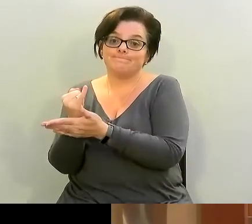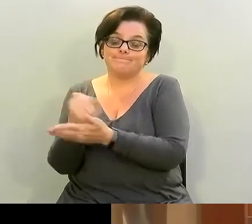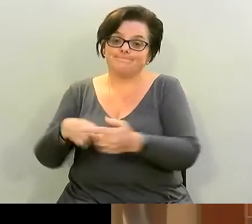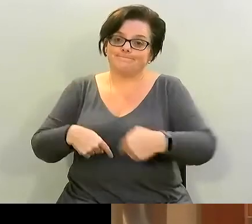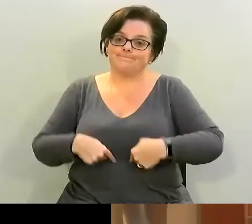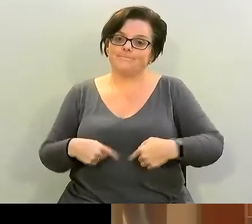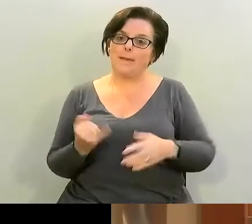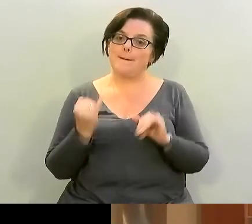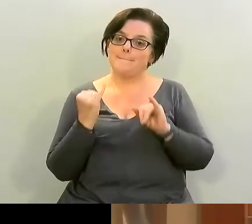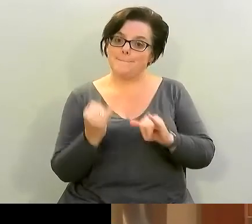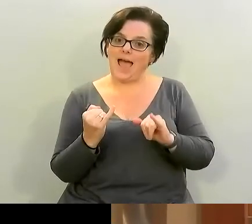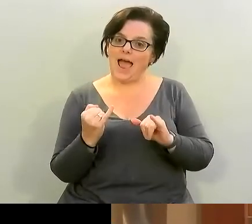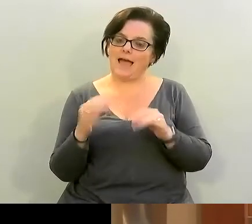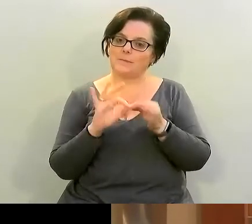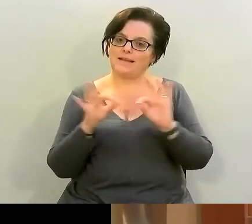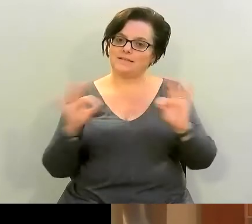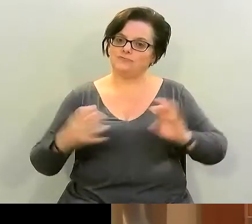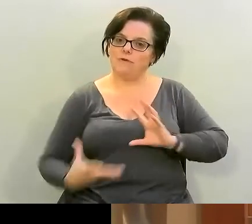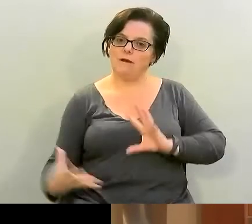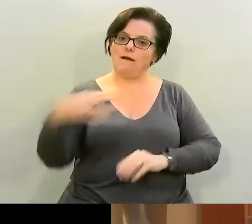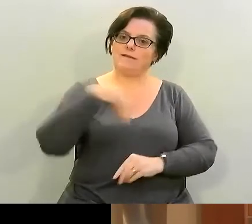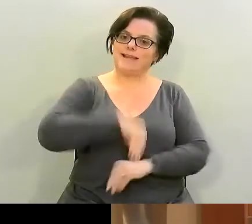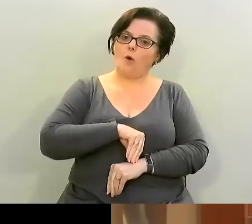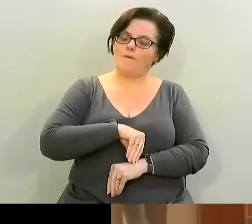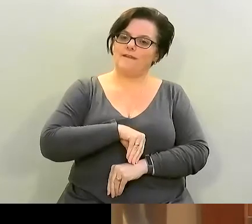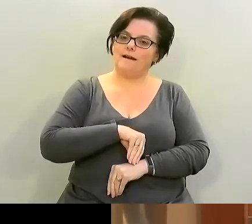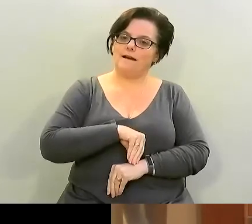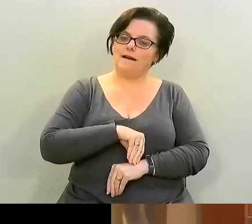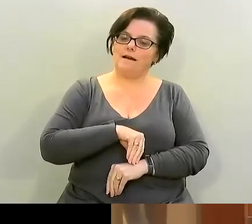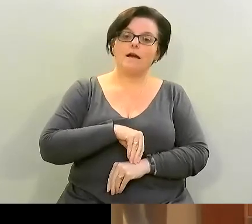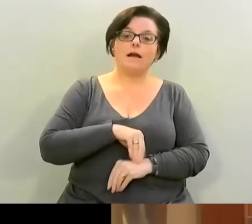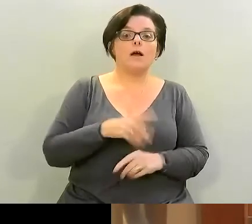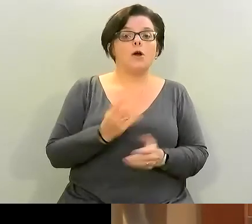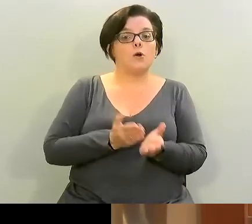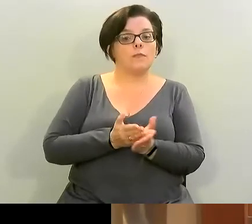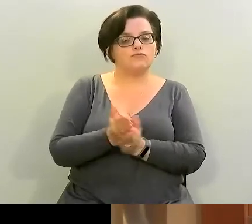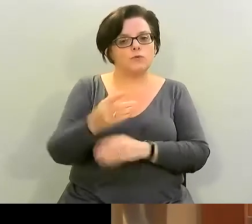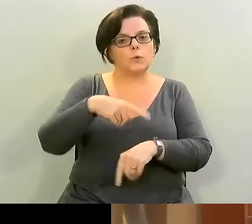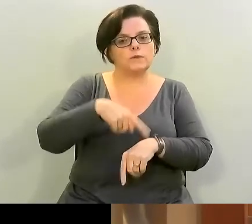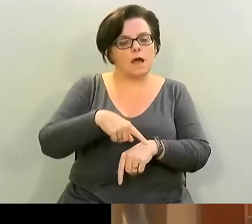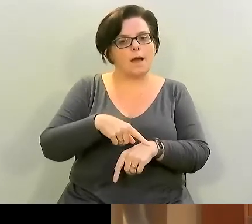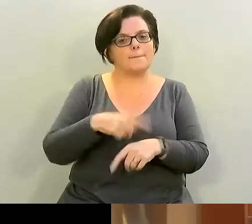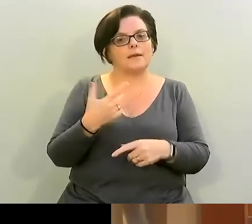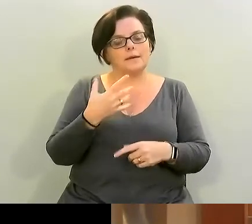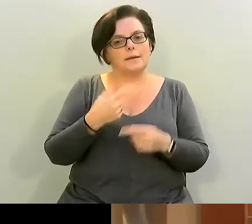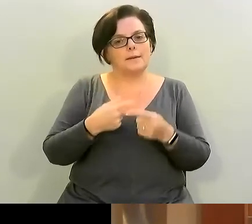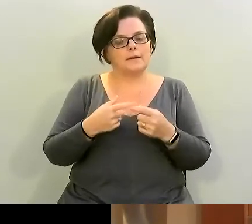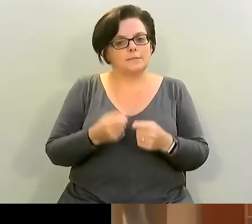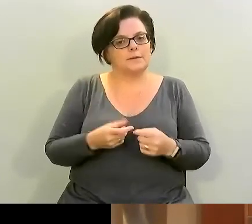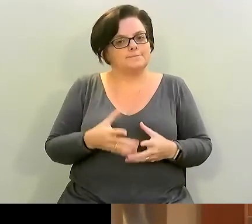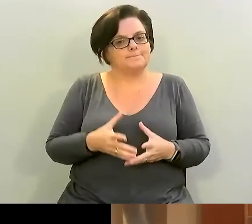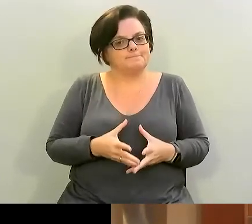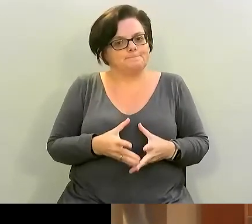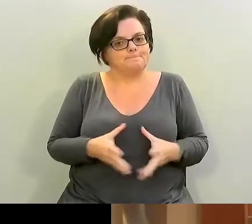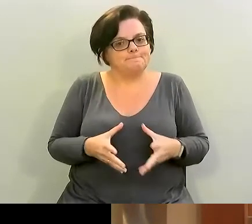take over and when they do over a period of time things like inflammation gets set up in your gut and the condition